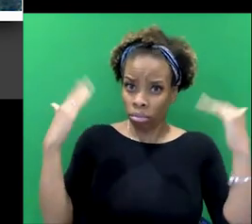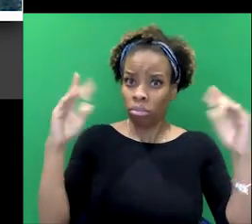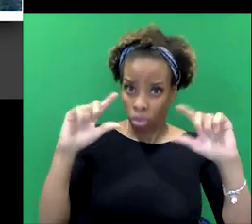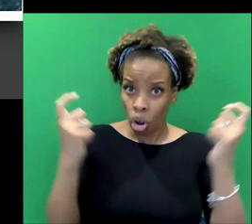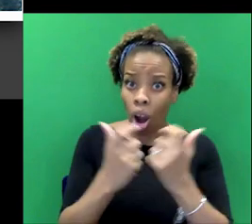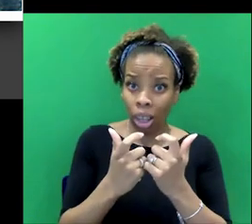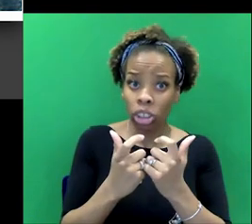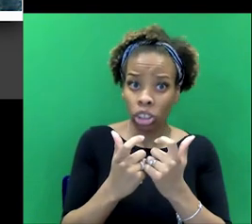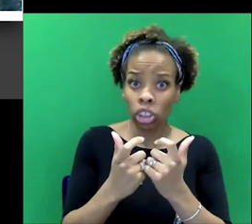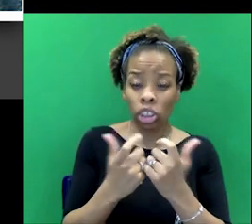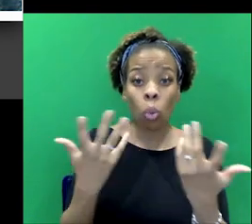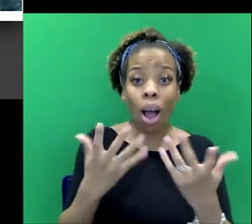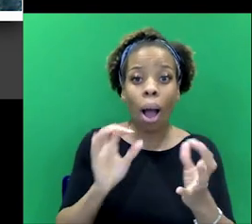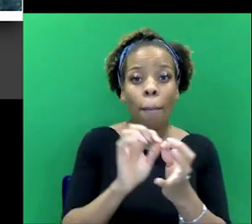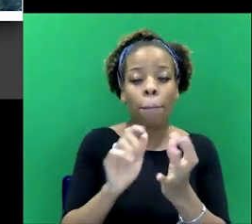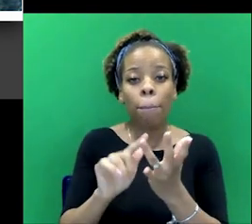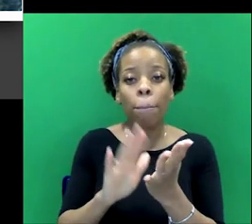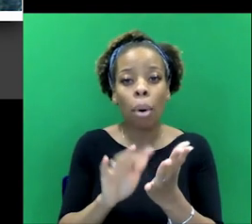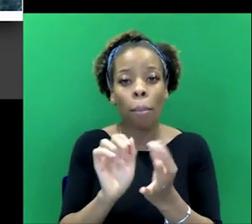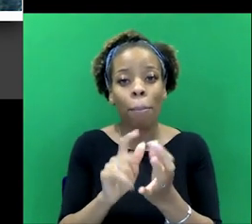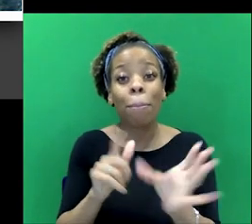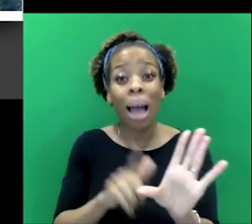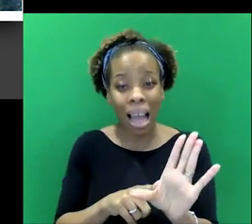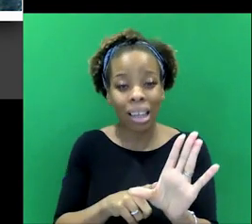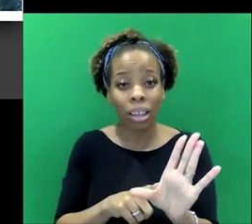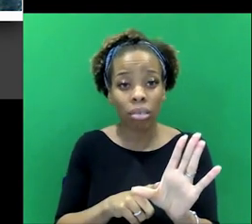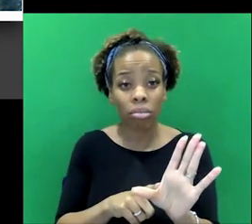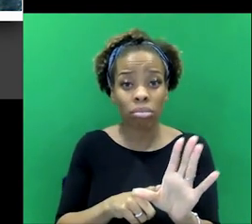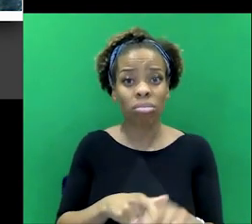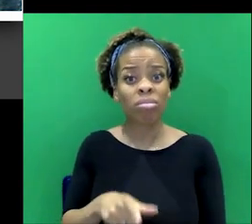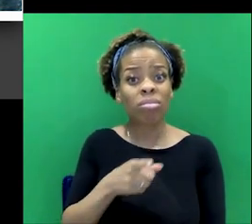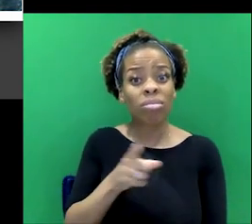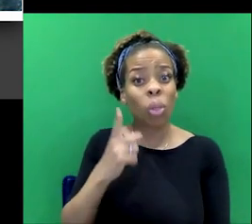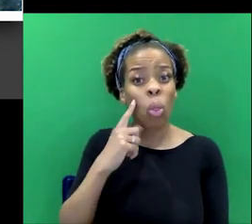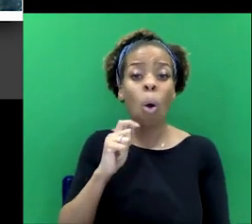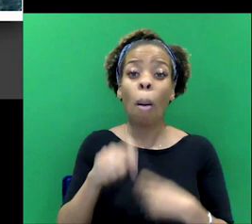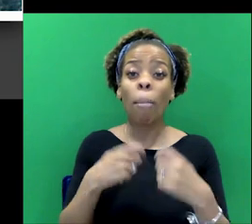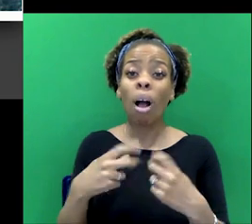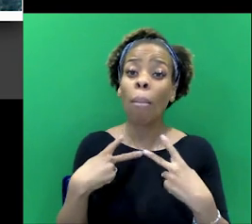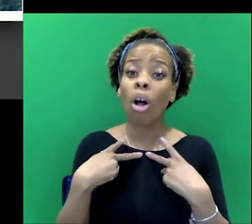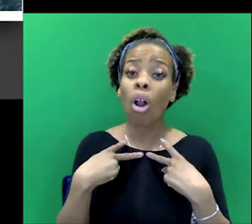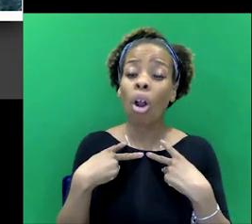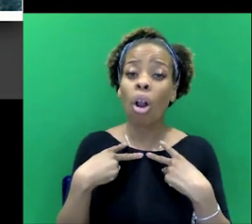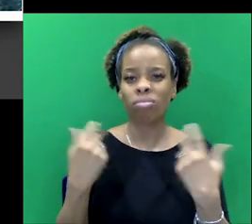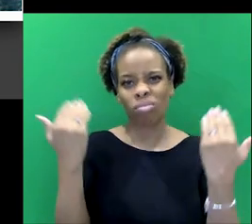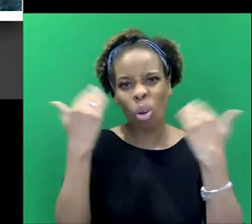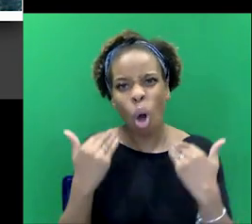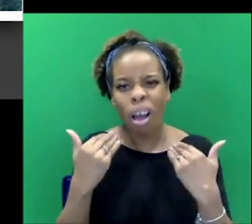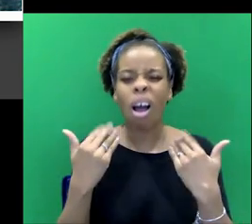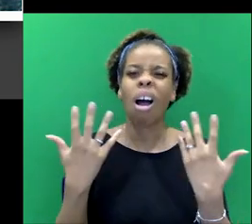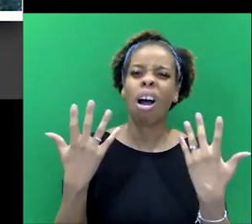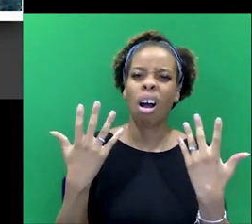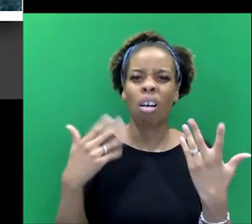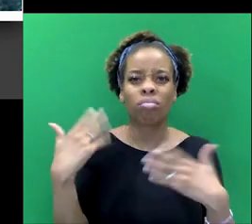of Bombay. And they thought he would become a lawyer, just like the rest, you know, go to the bar, etc.